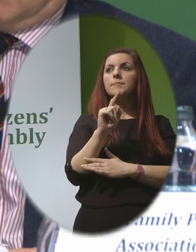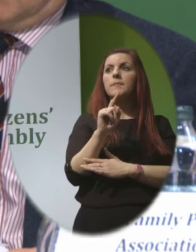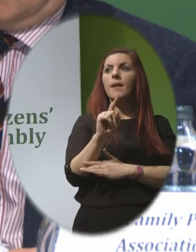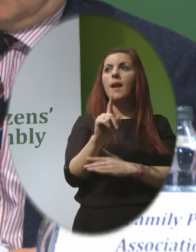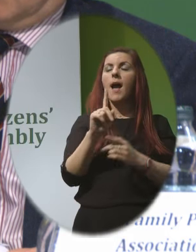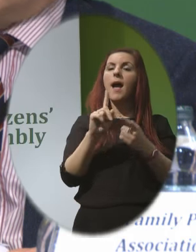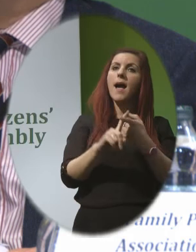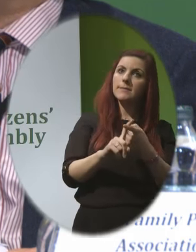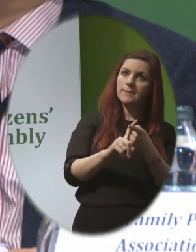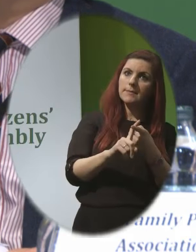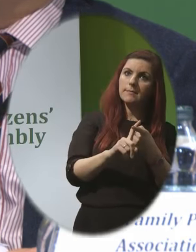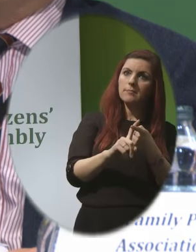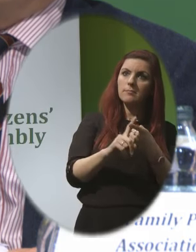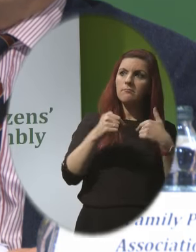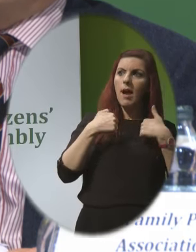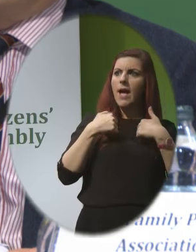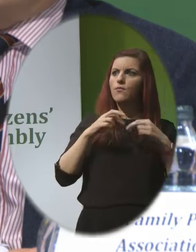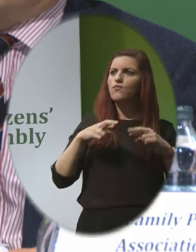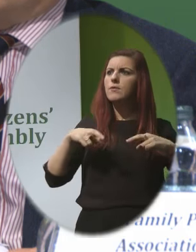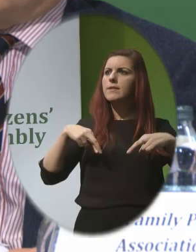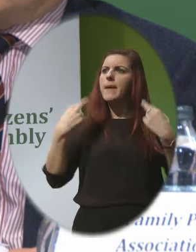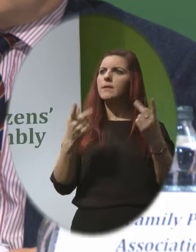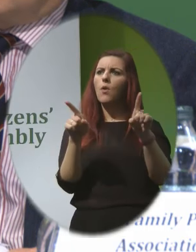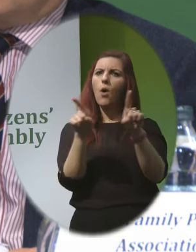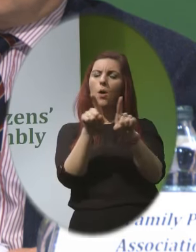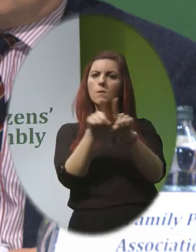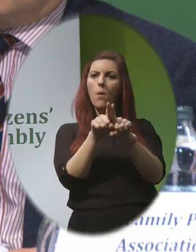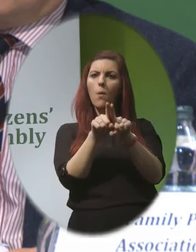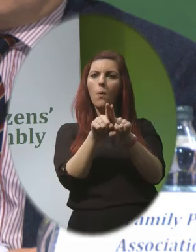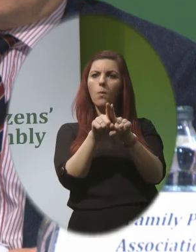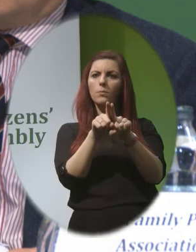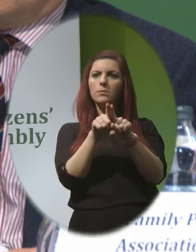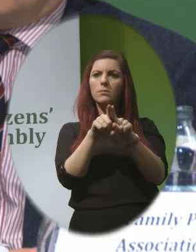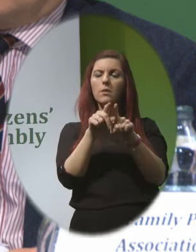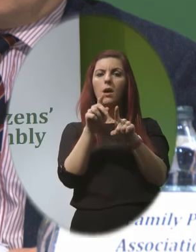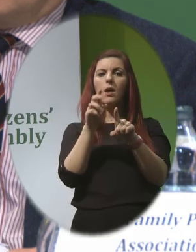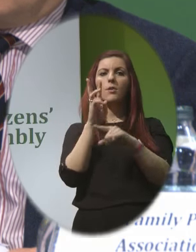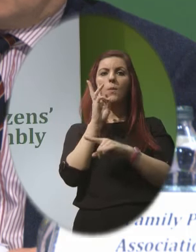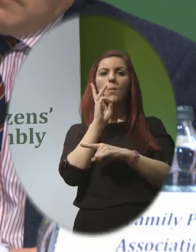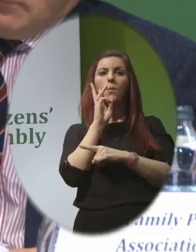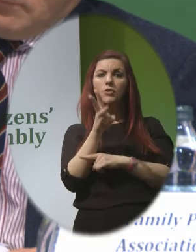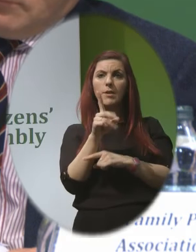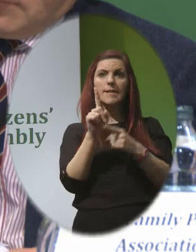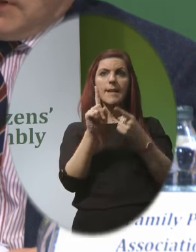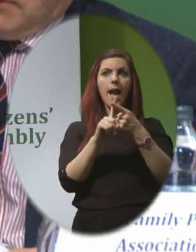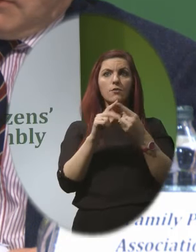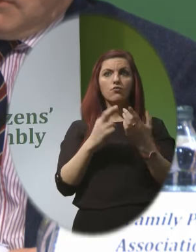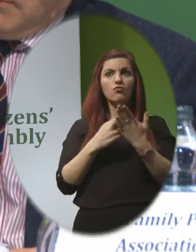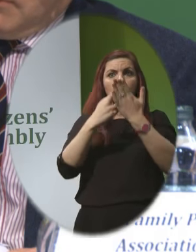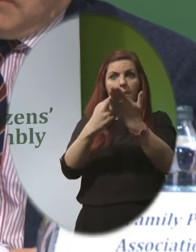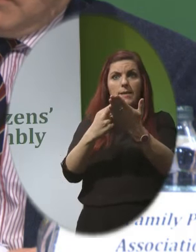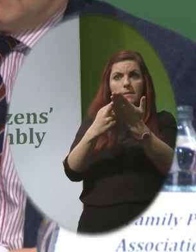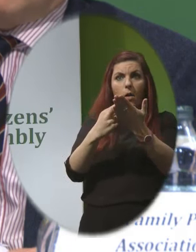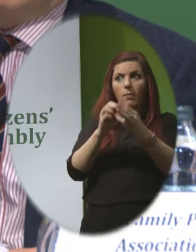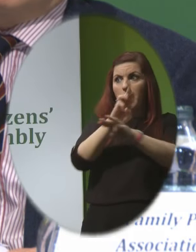And I respect also of course the wishes and the requests of the citizens'